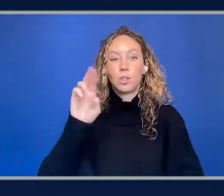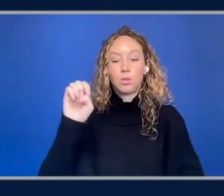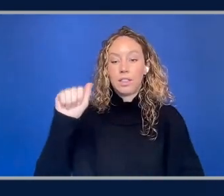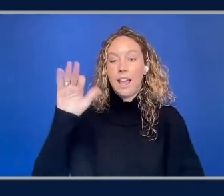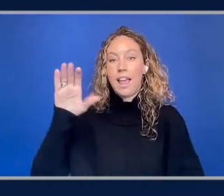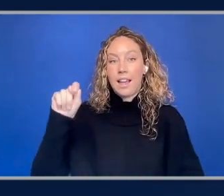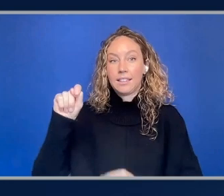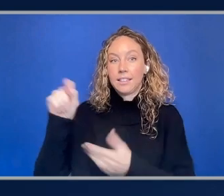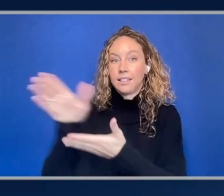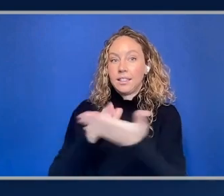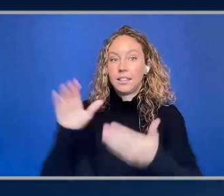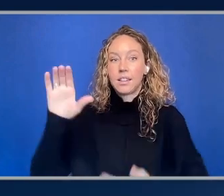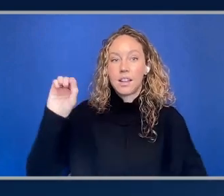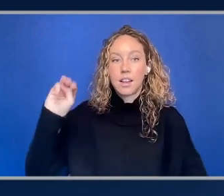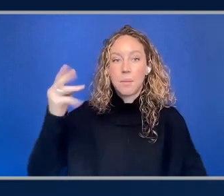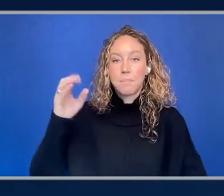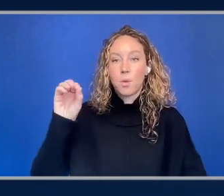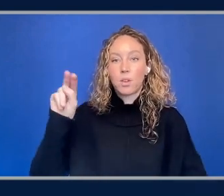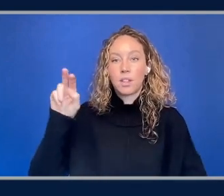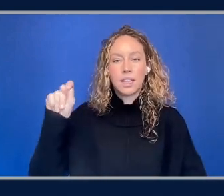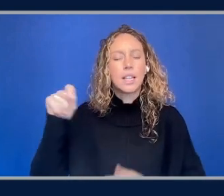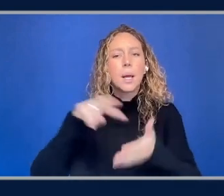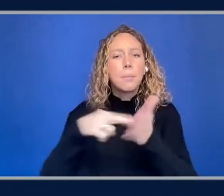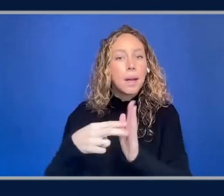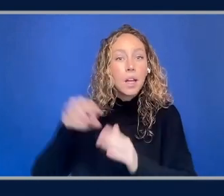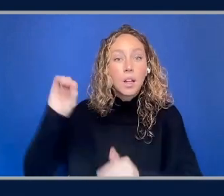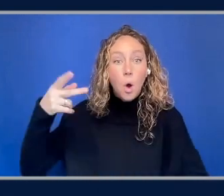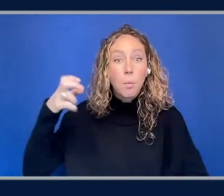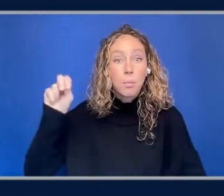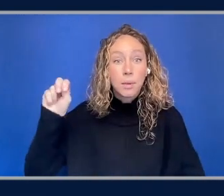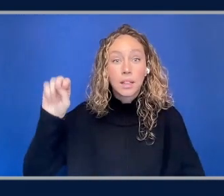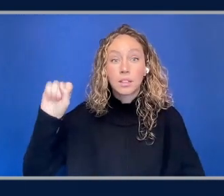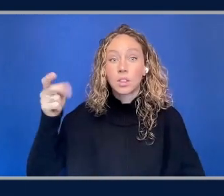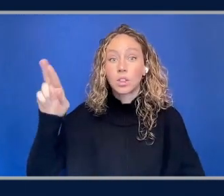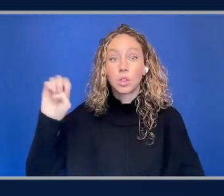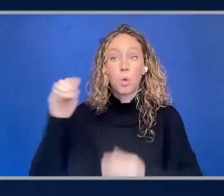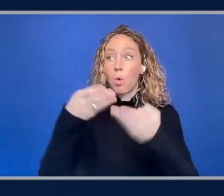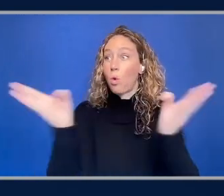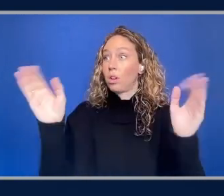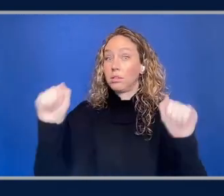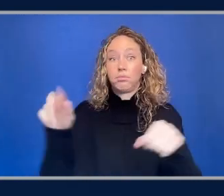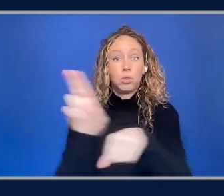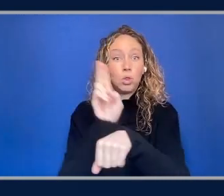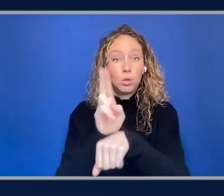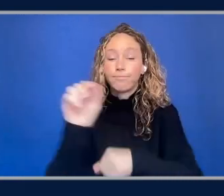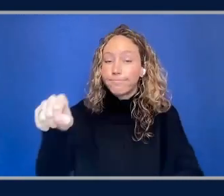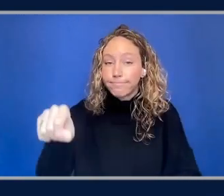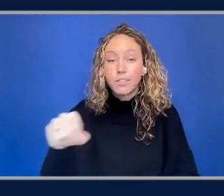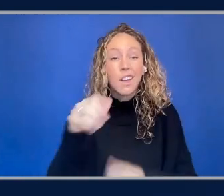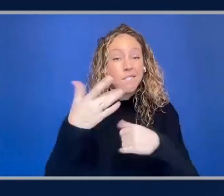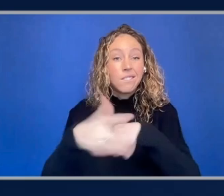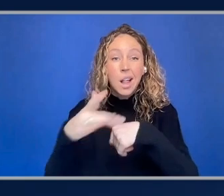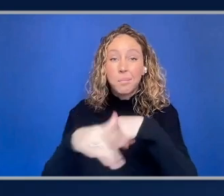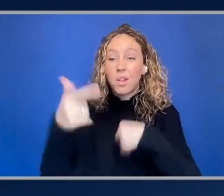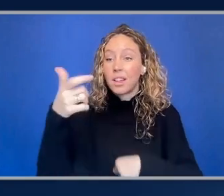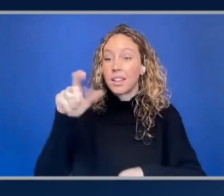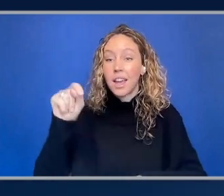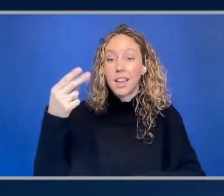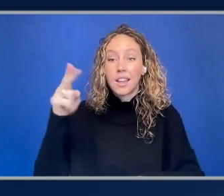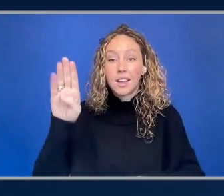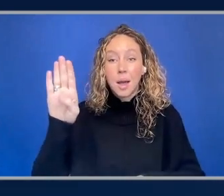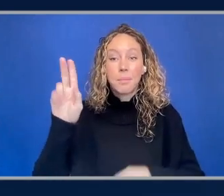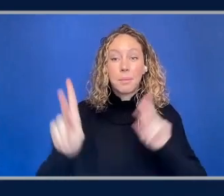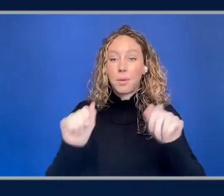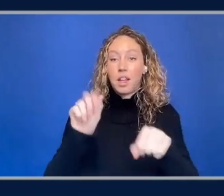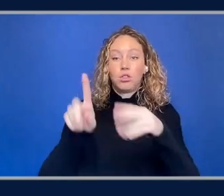that means it so is it open source it is okay it's open source it's available on github ready for customers to start using today